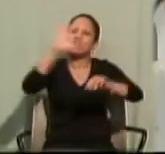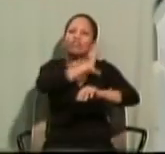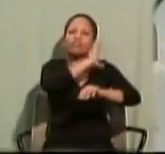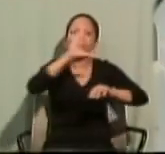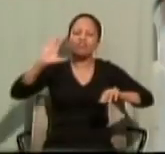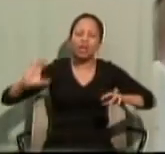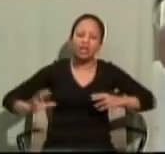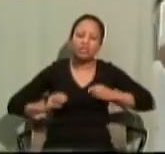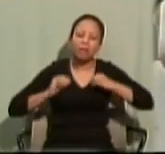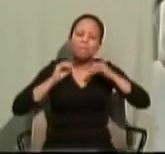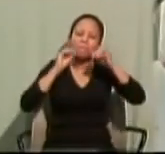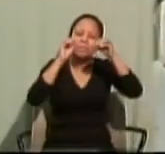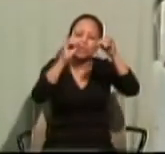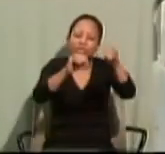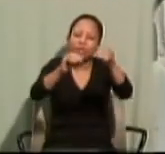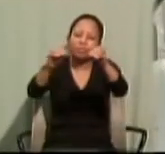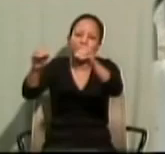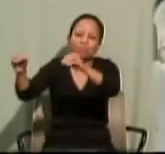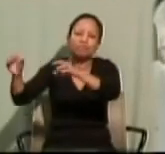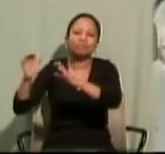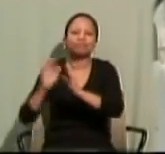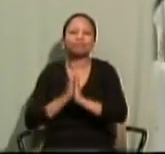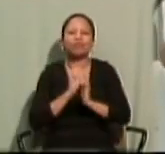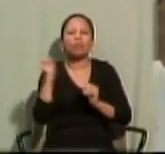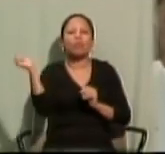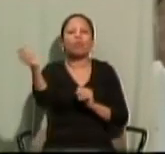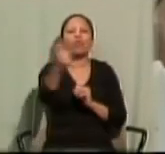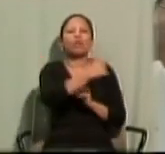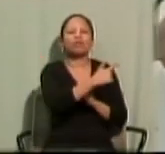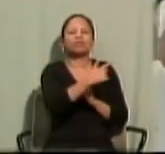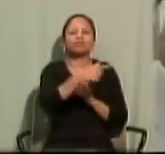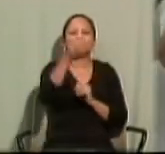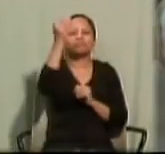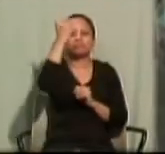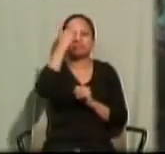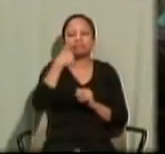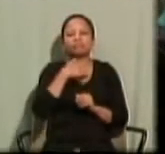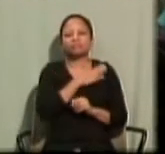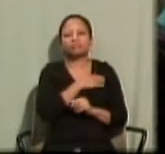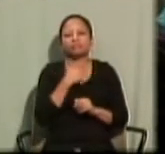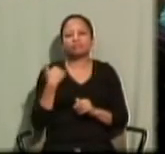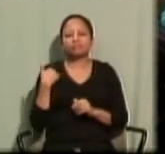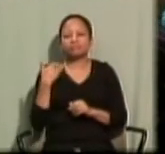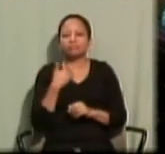In the name of the Father and of the Son and of the Holy Spirit. Amen.